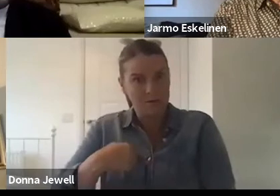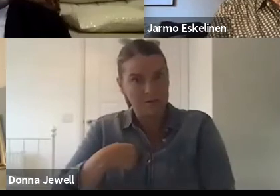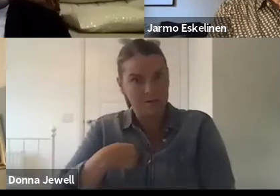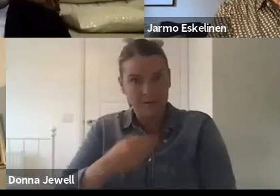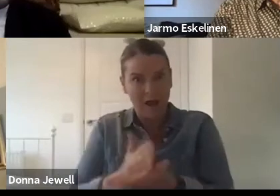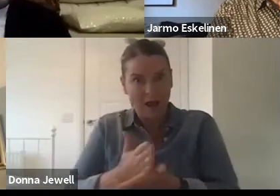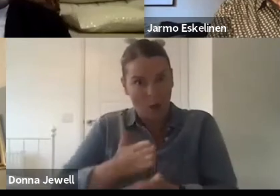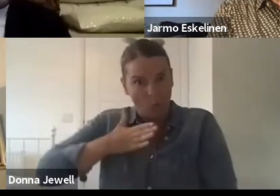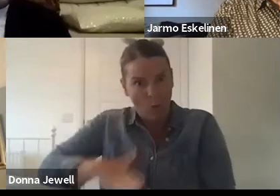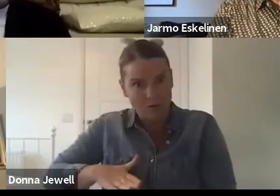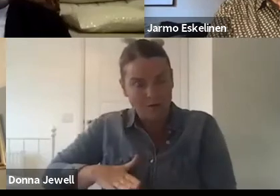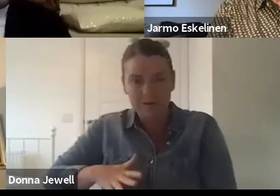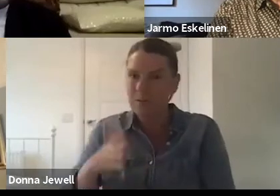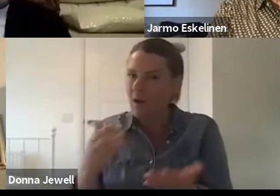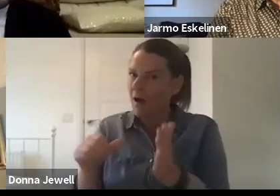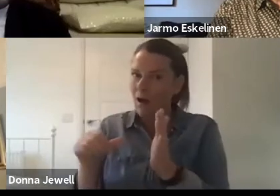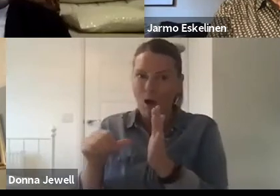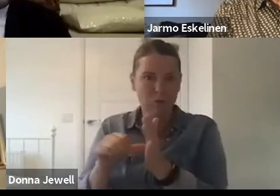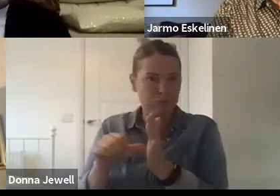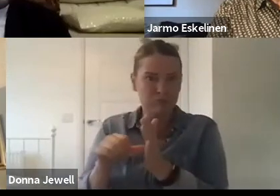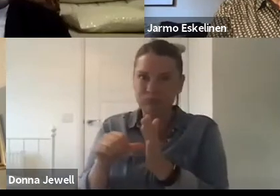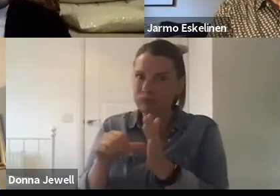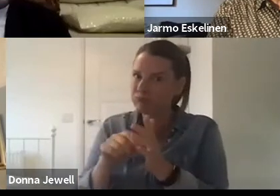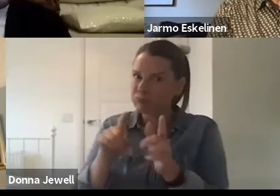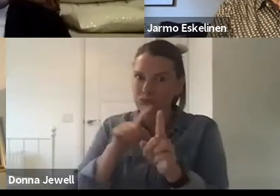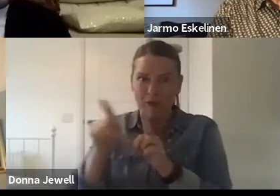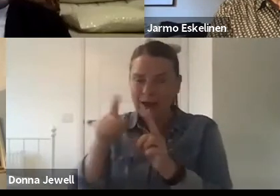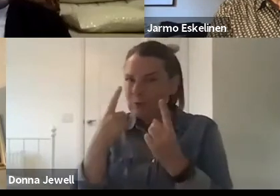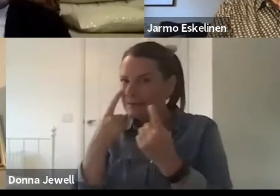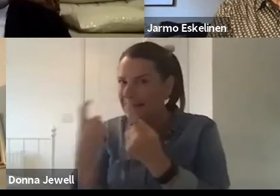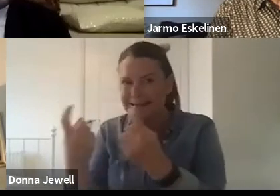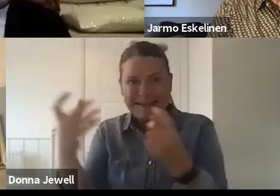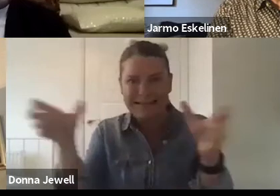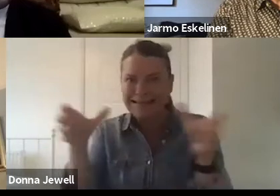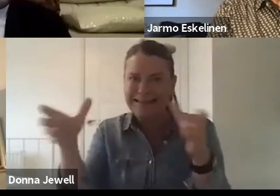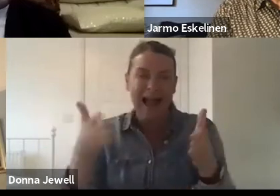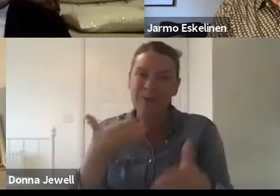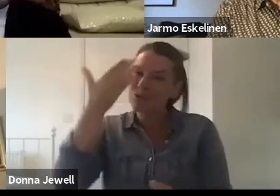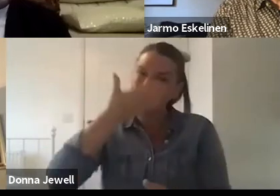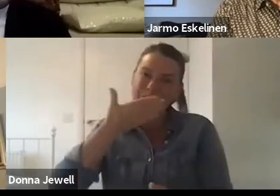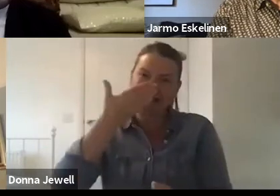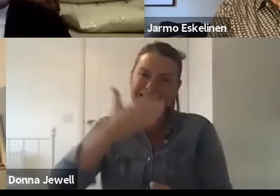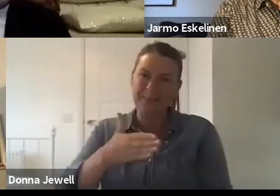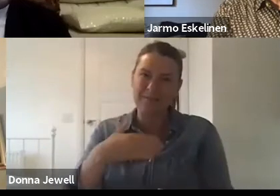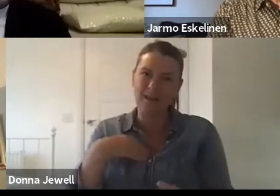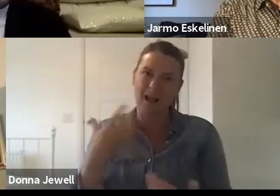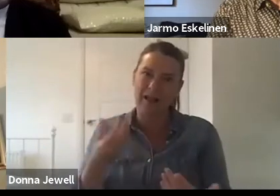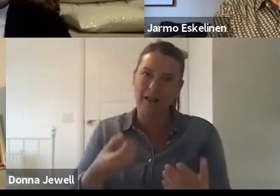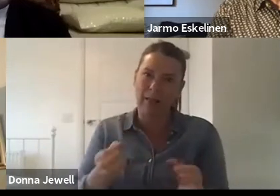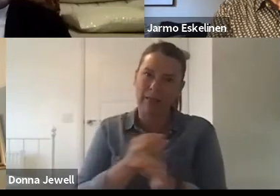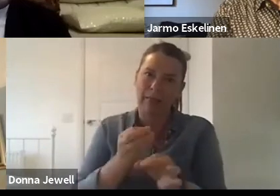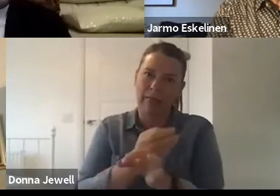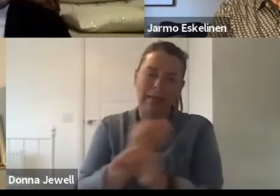thing to shift. That sounds very trite, and I apologize that it sounds so trite, but it's something that we are working